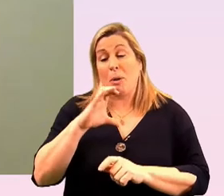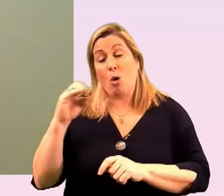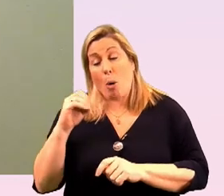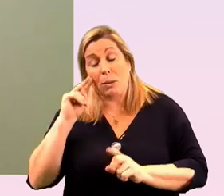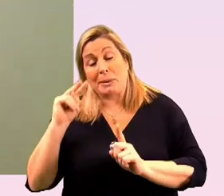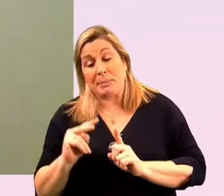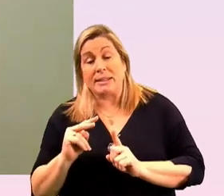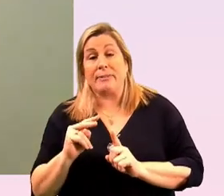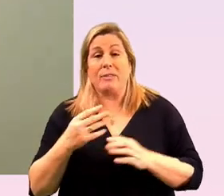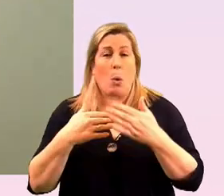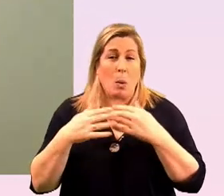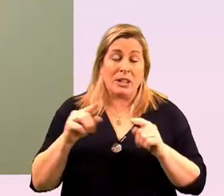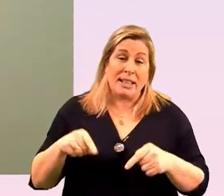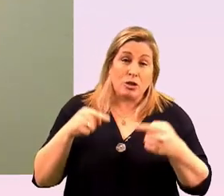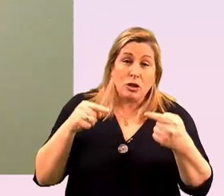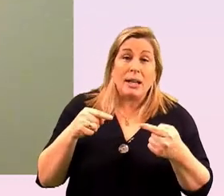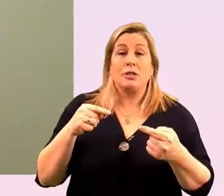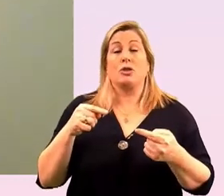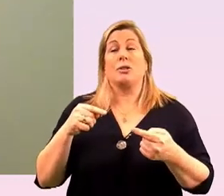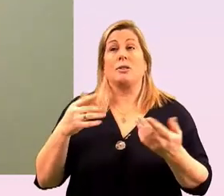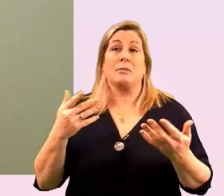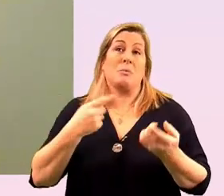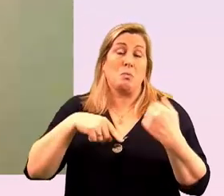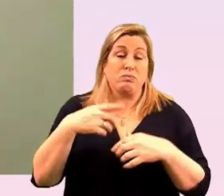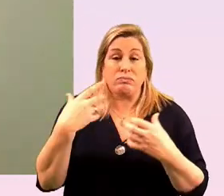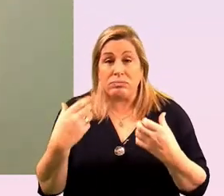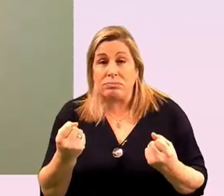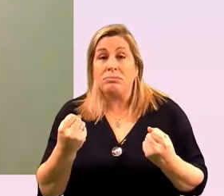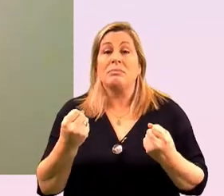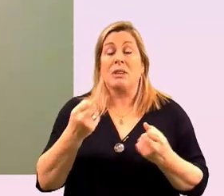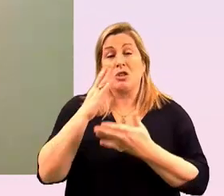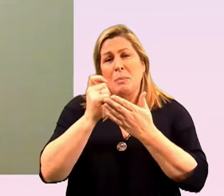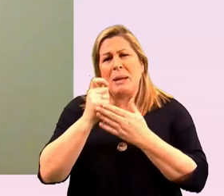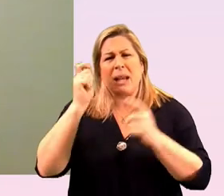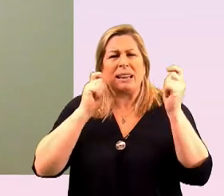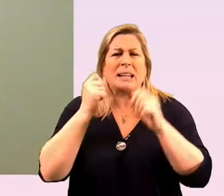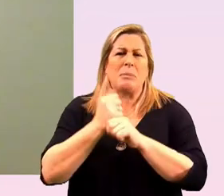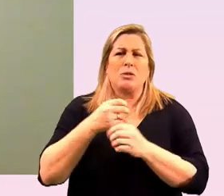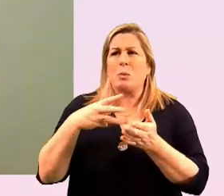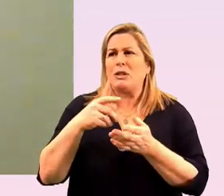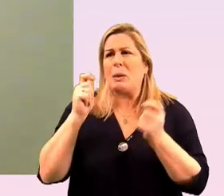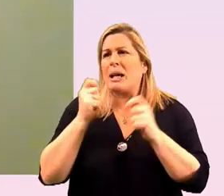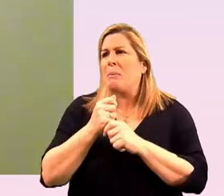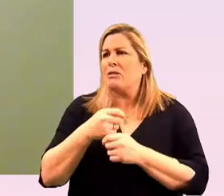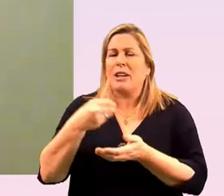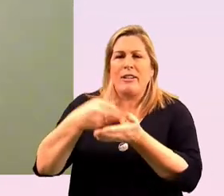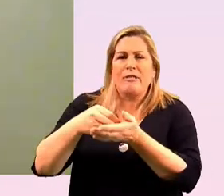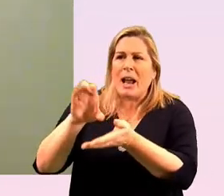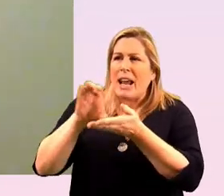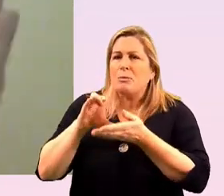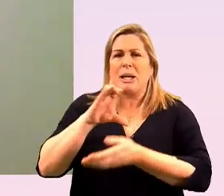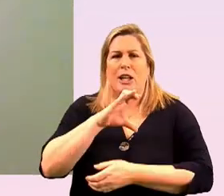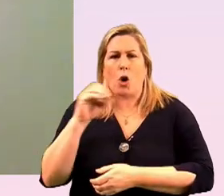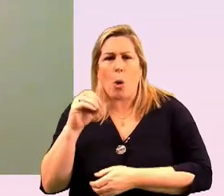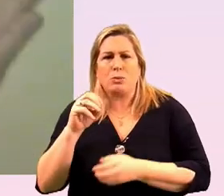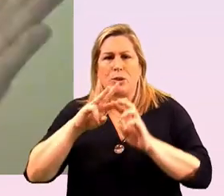you know what are the challenges that we might face and sometimes i think when we think about philanthropy and the corporate world i find